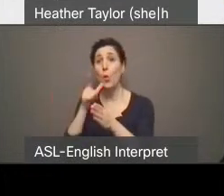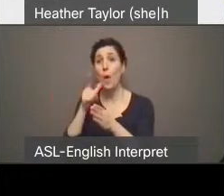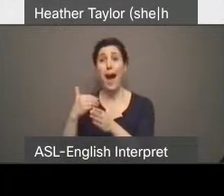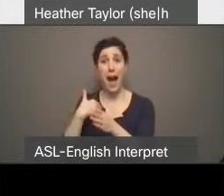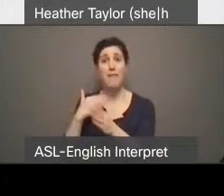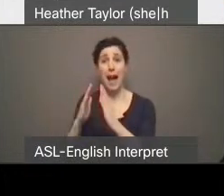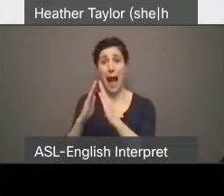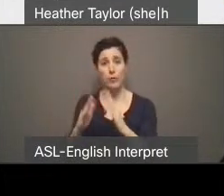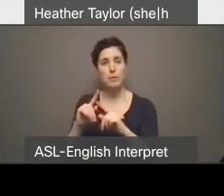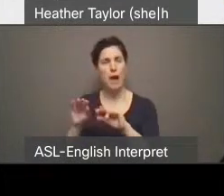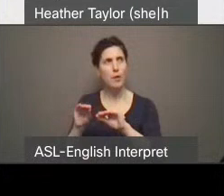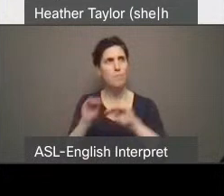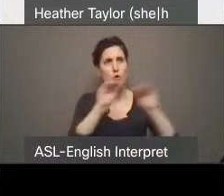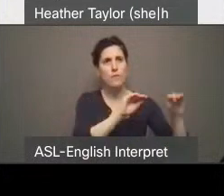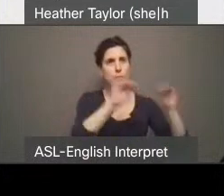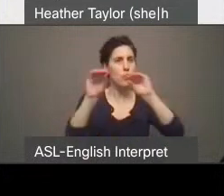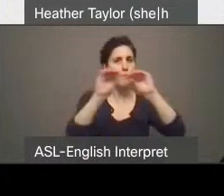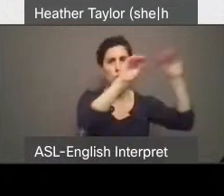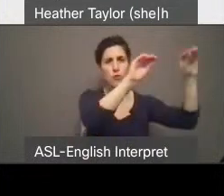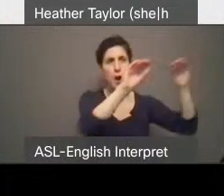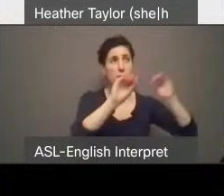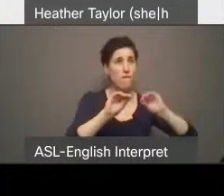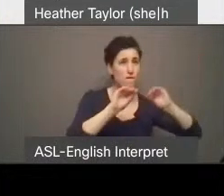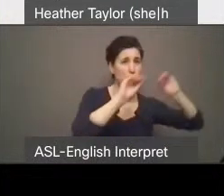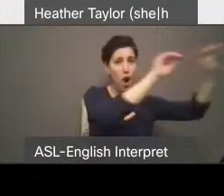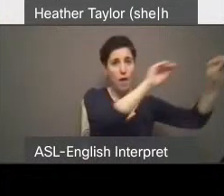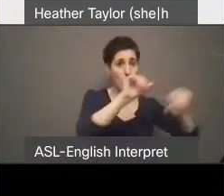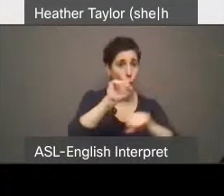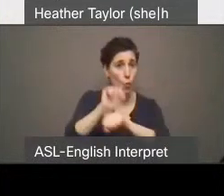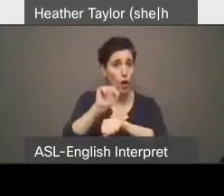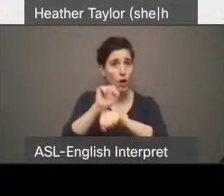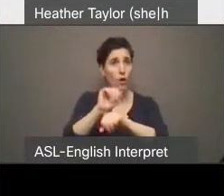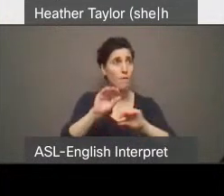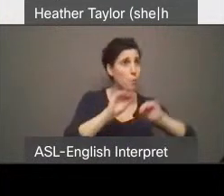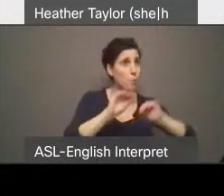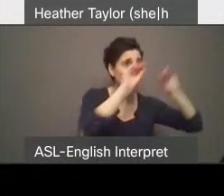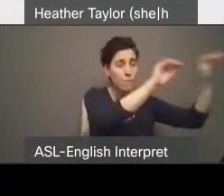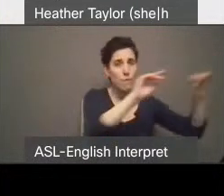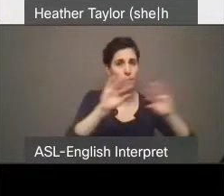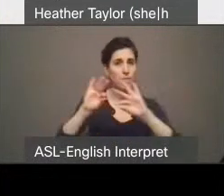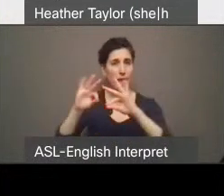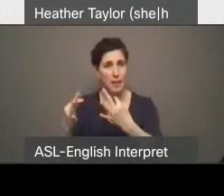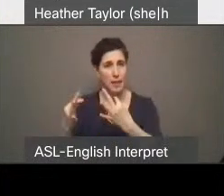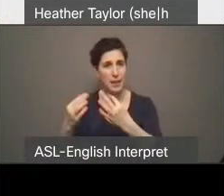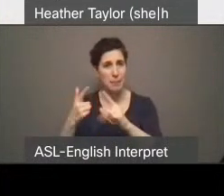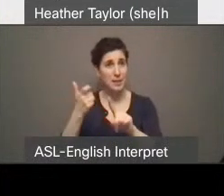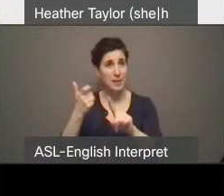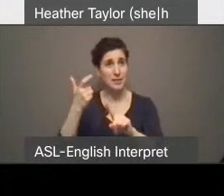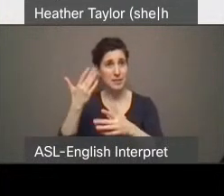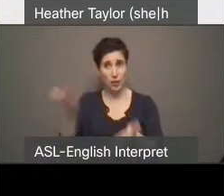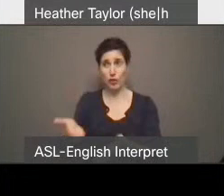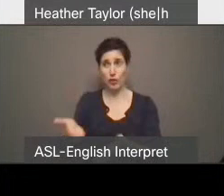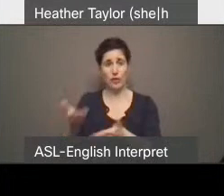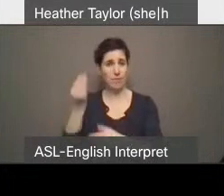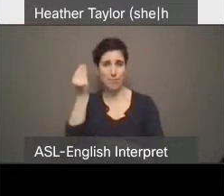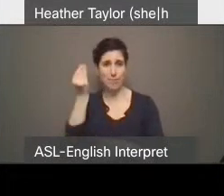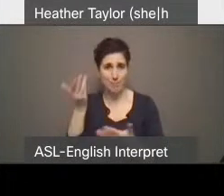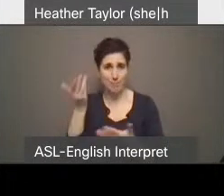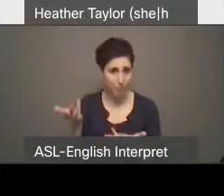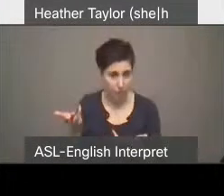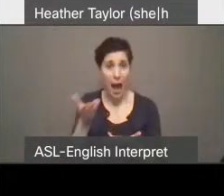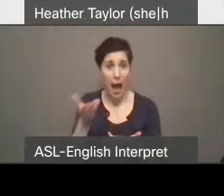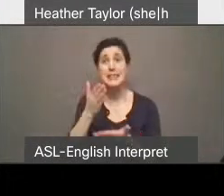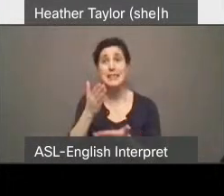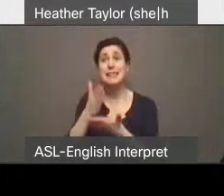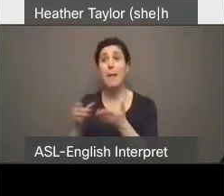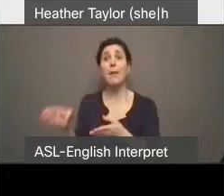friends, families, communities and workplaces if they ever want to own their own home. And people who don't have the money to move out of the city if the